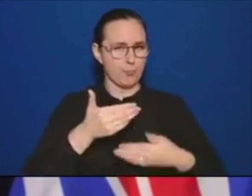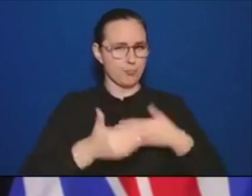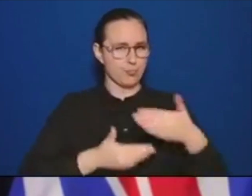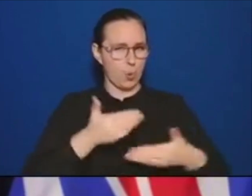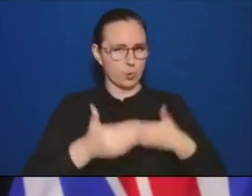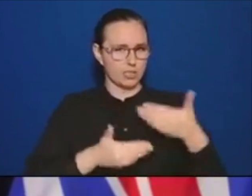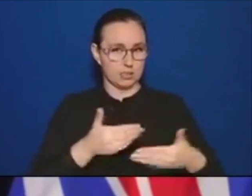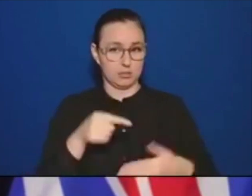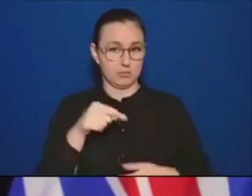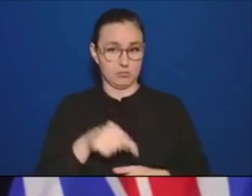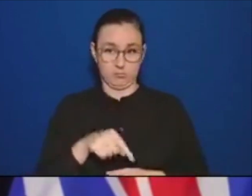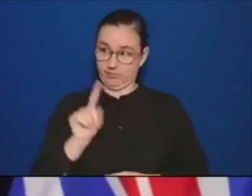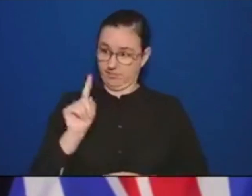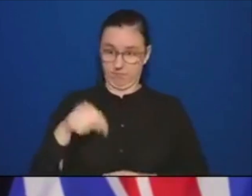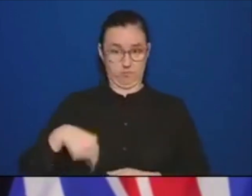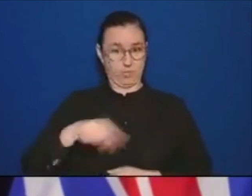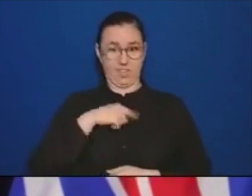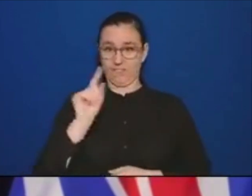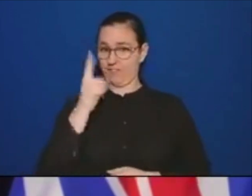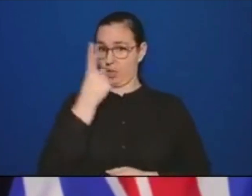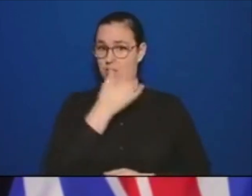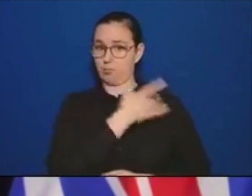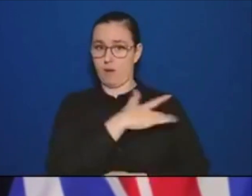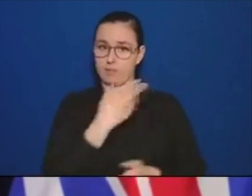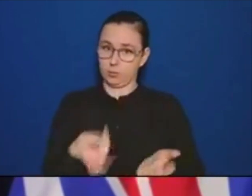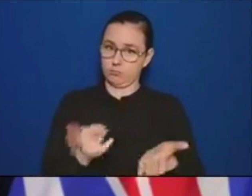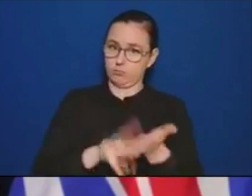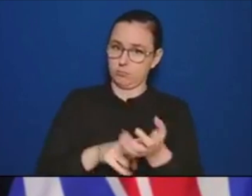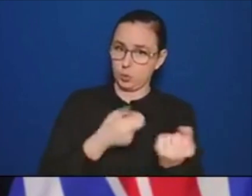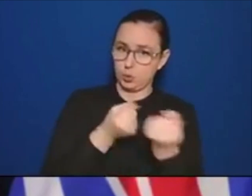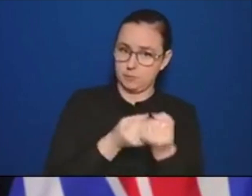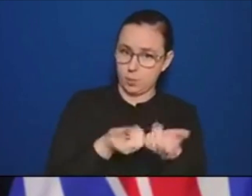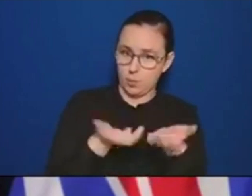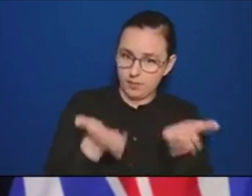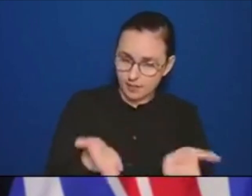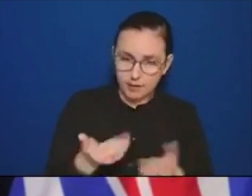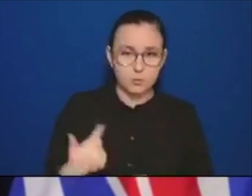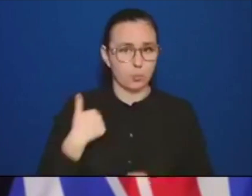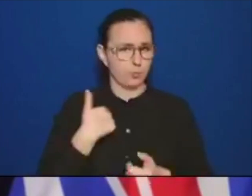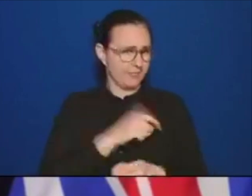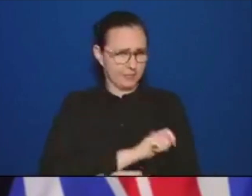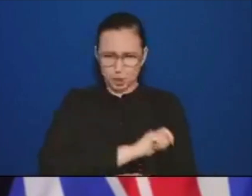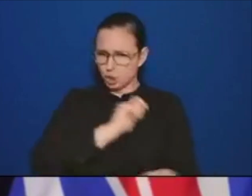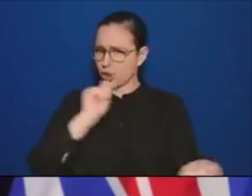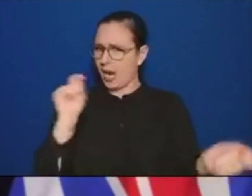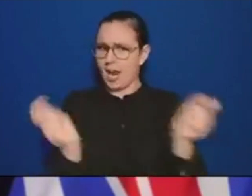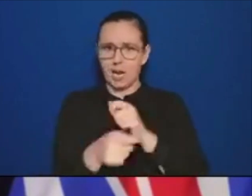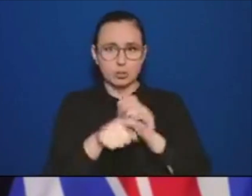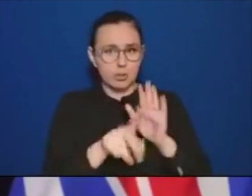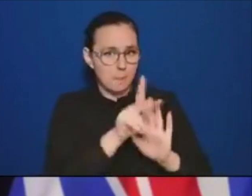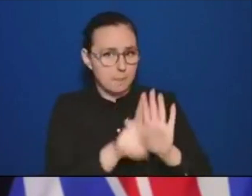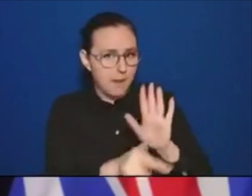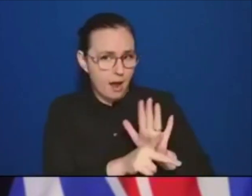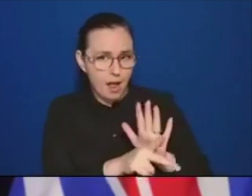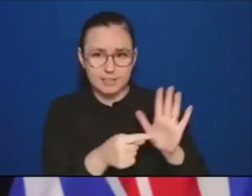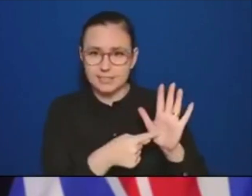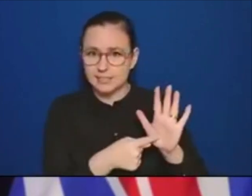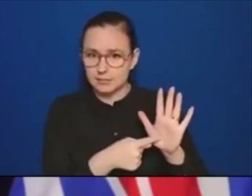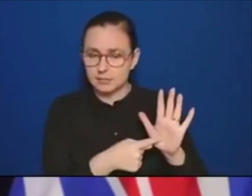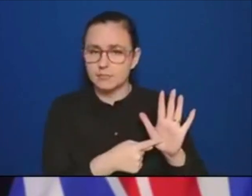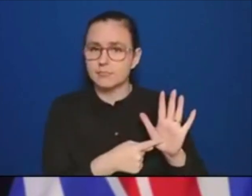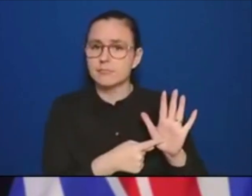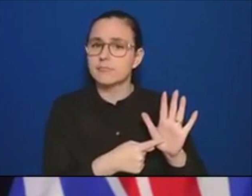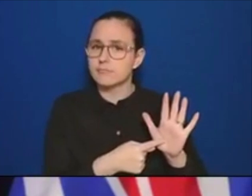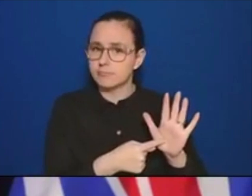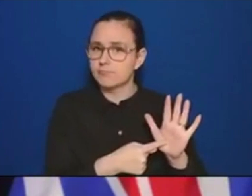in terms of the emergency program act. The first significant overhaul since 1993. We are currently working